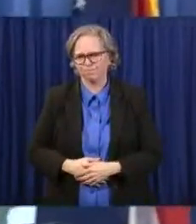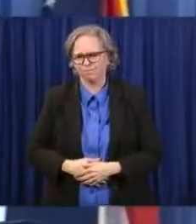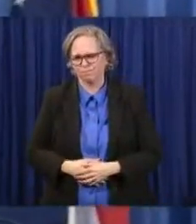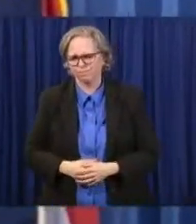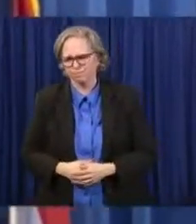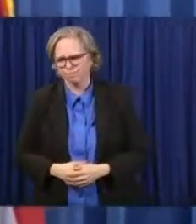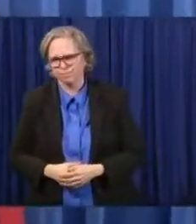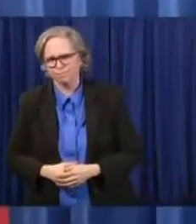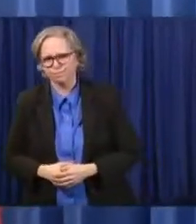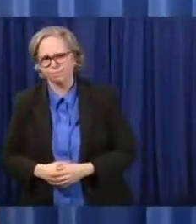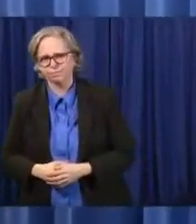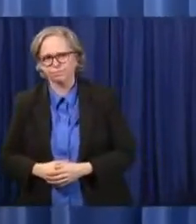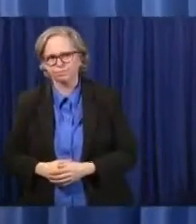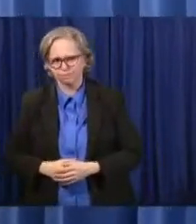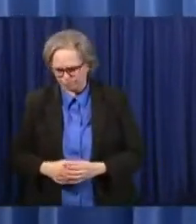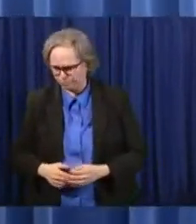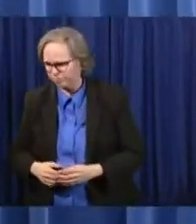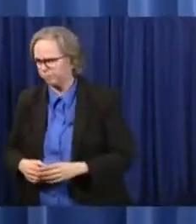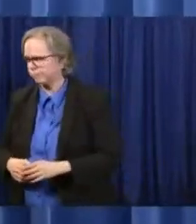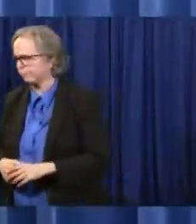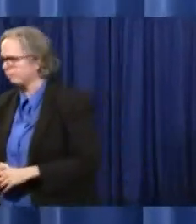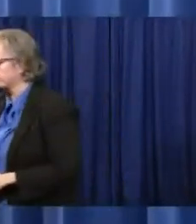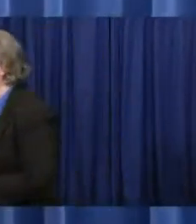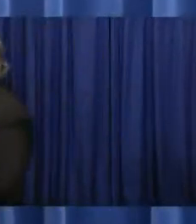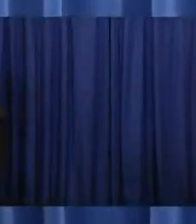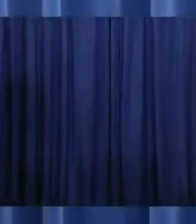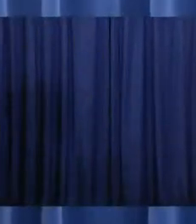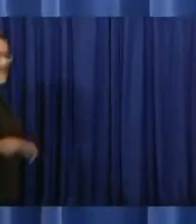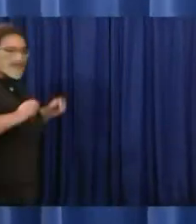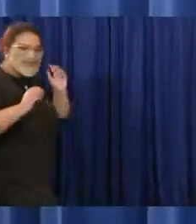People where they can get tested and how they'll be paid for.